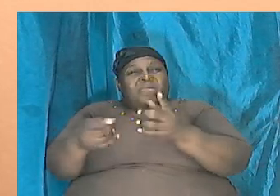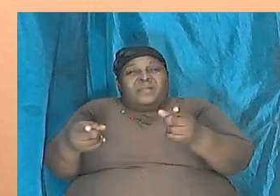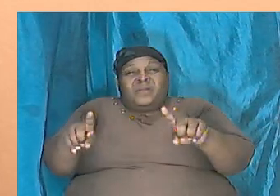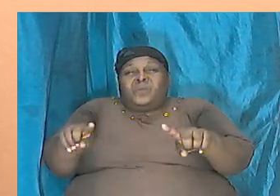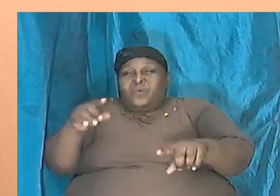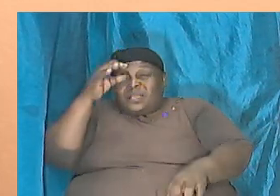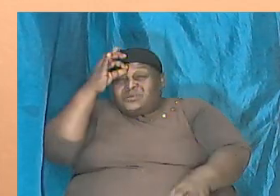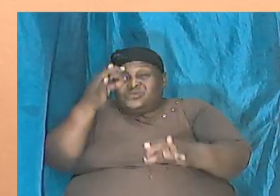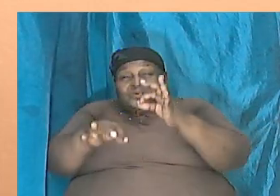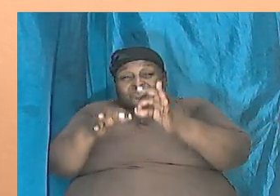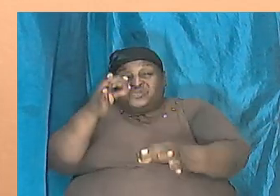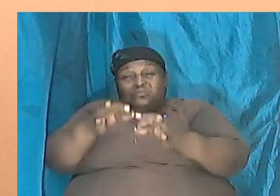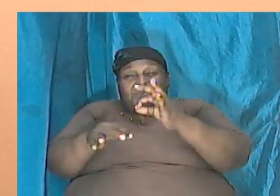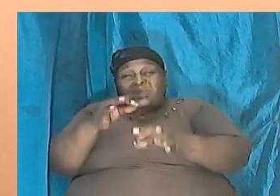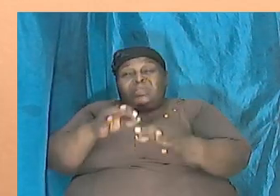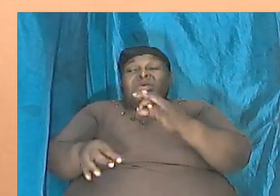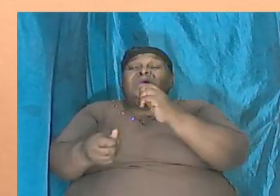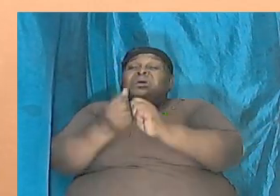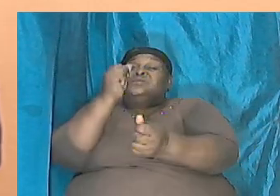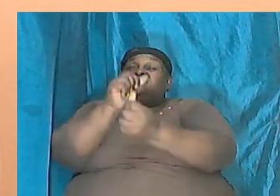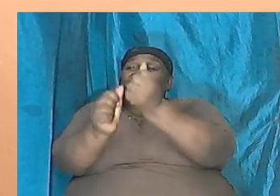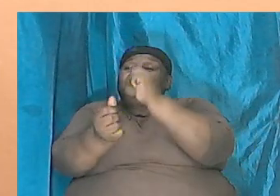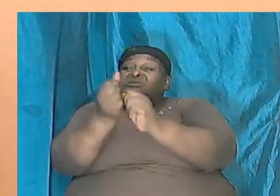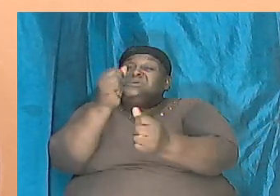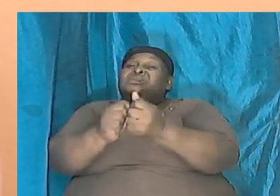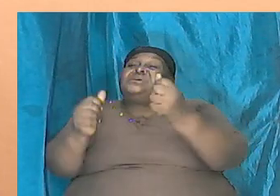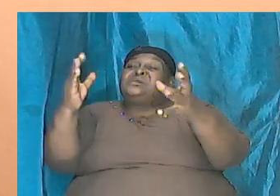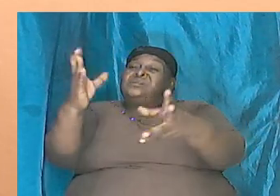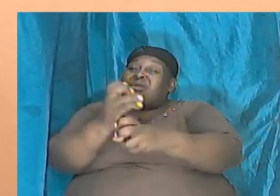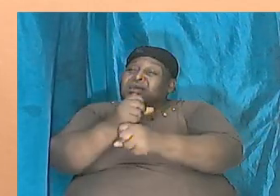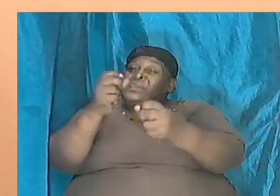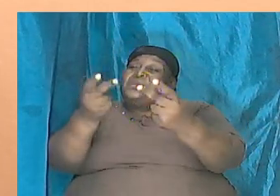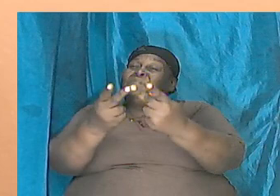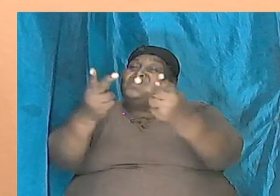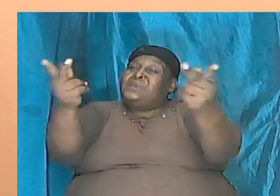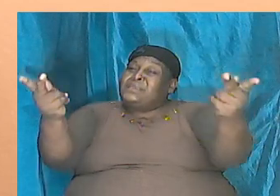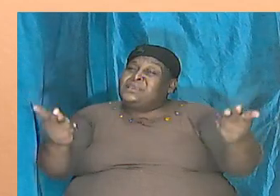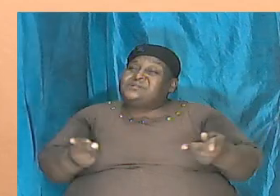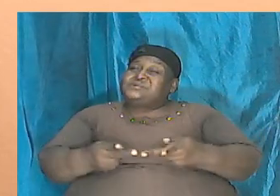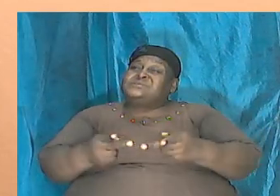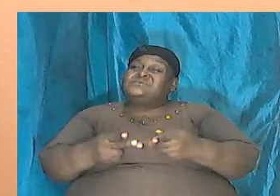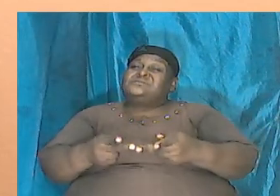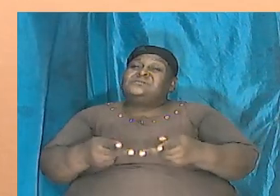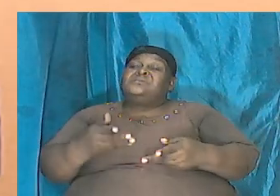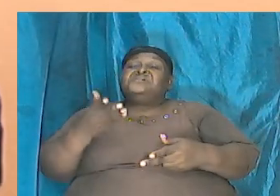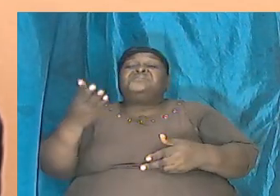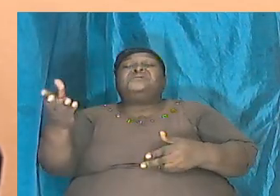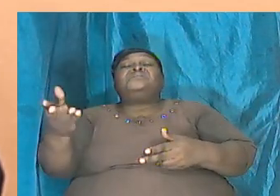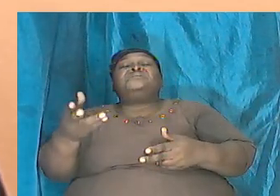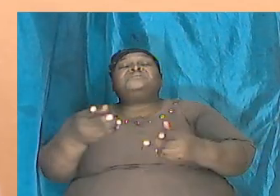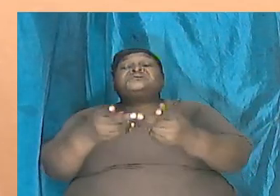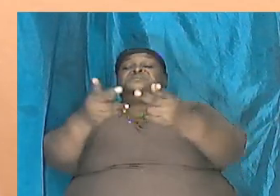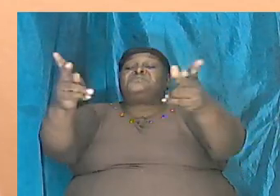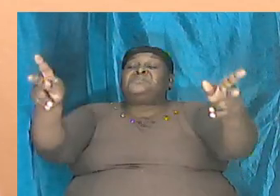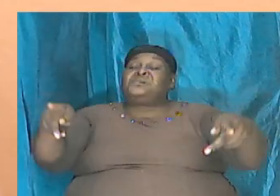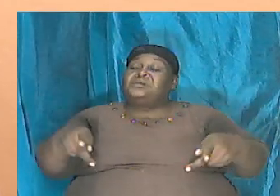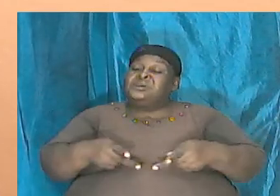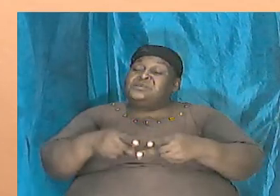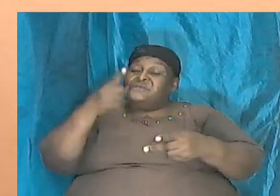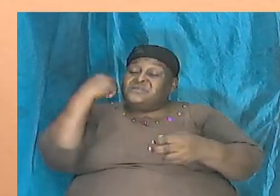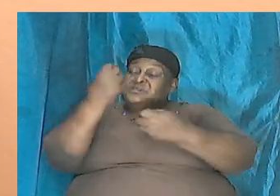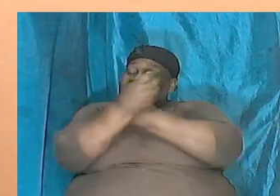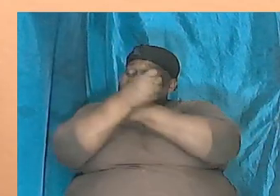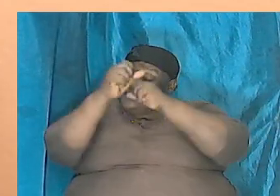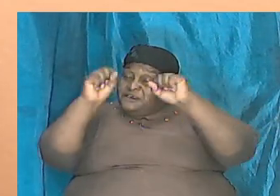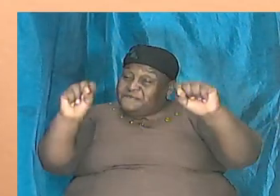judgment and destruction is taking place there is a place of safety so